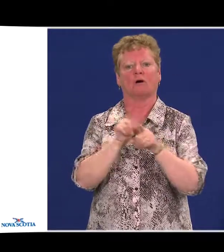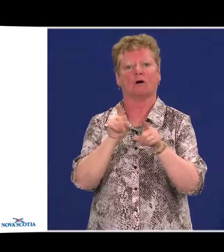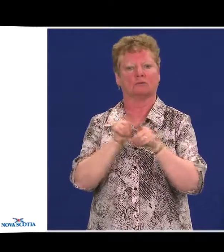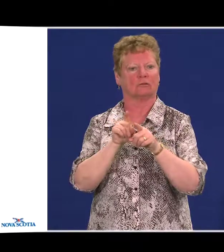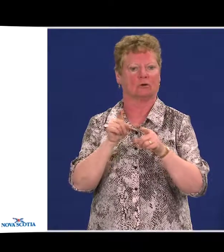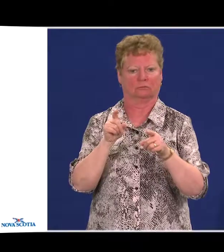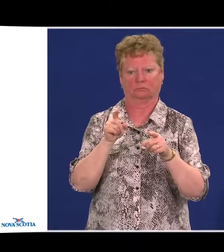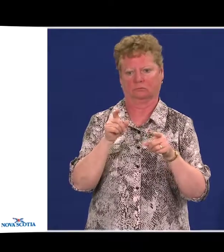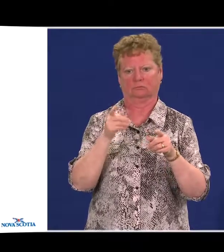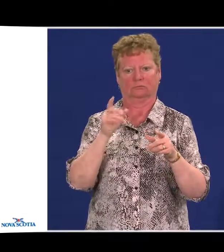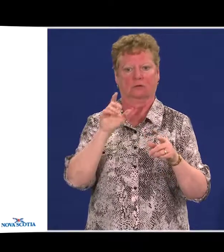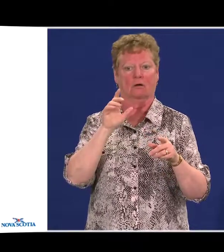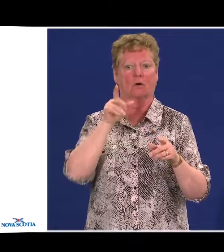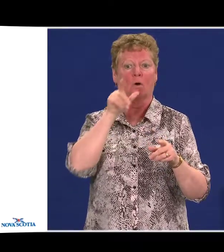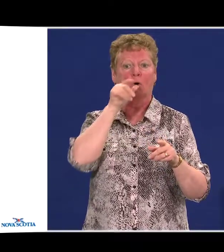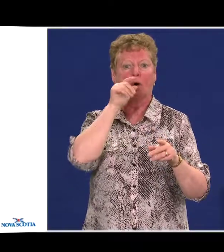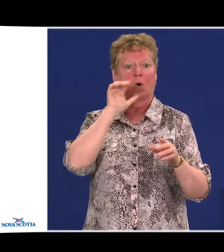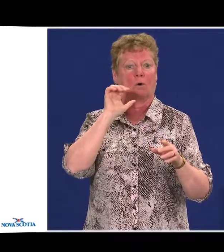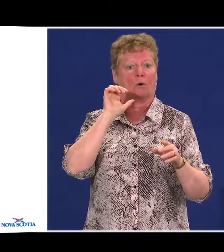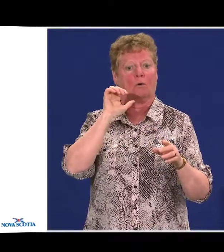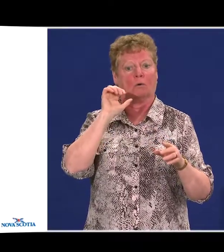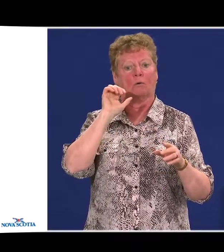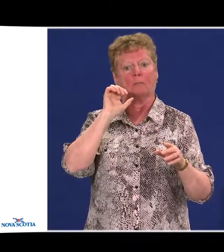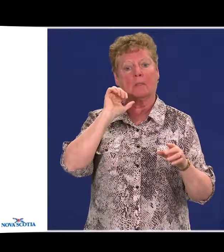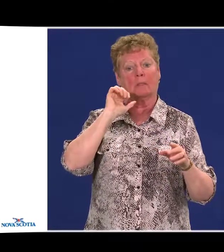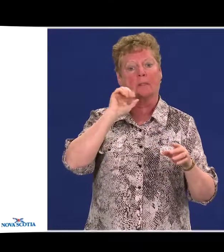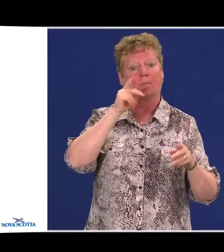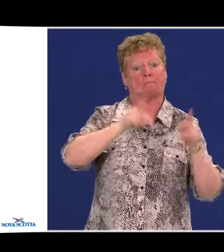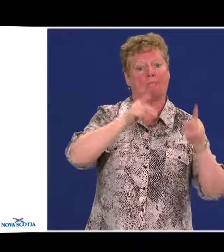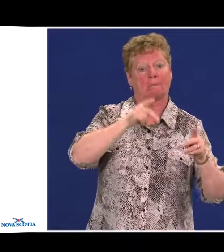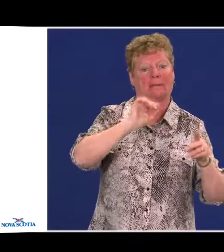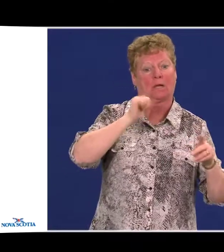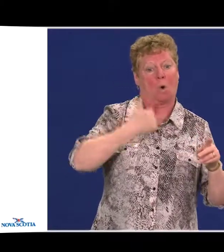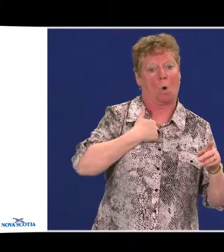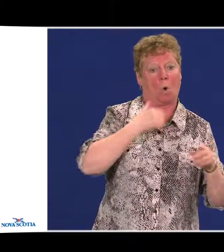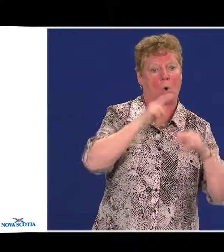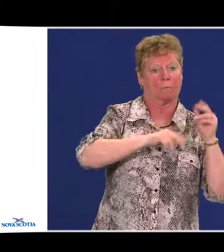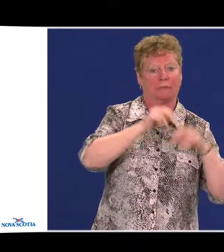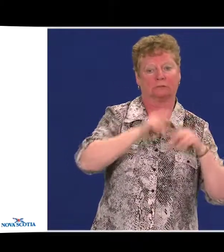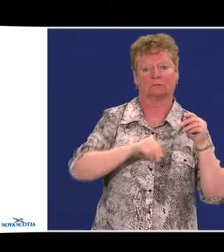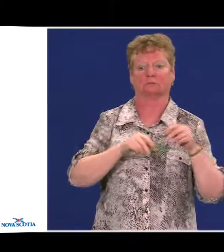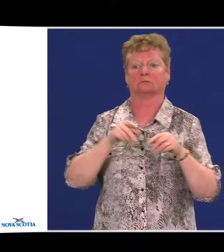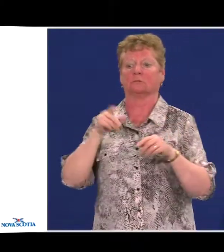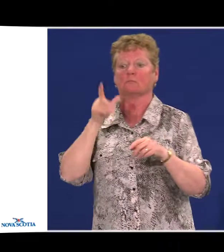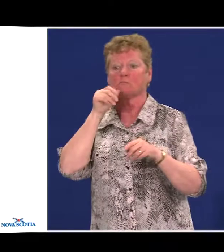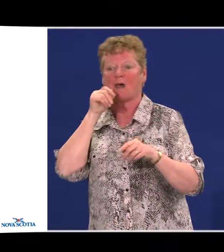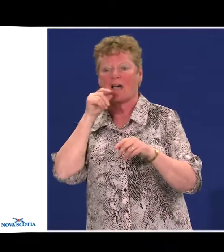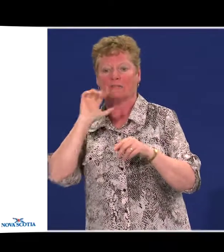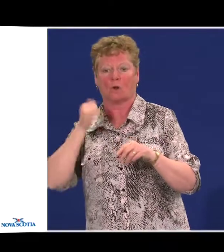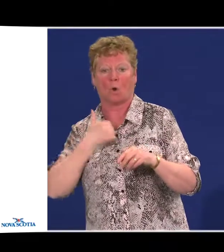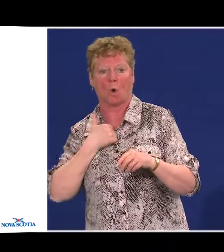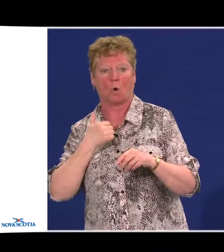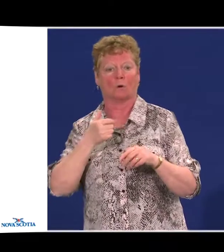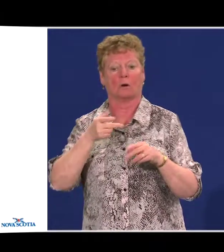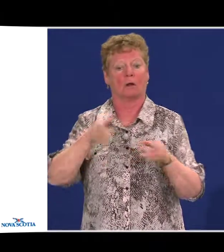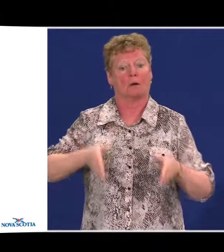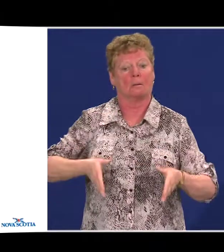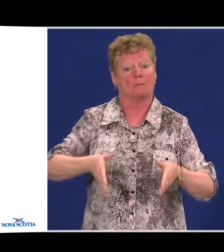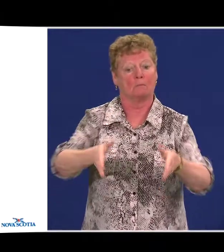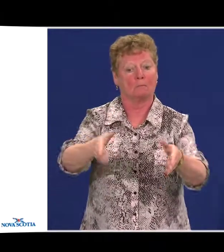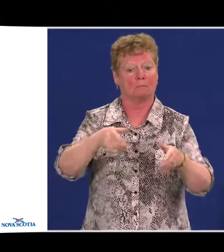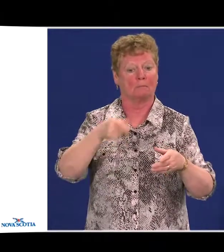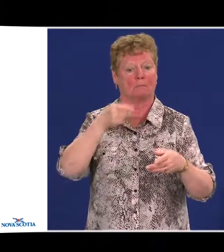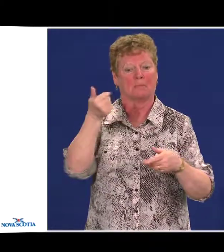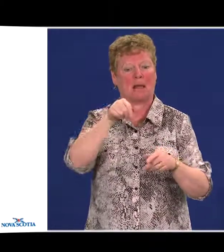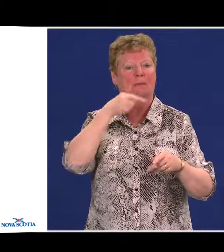publicly owned buildings, privately owned buildings, publicly owned pedestrian rights of way, recreational